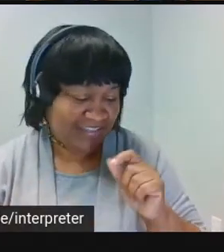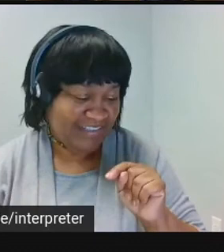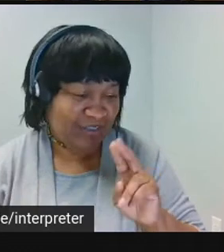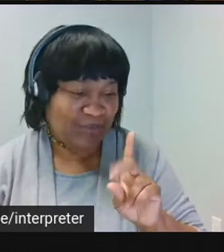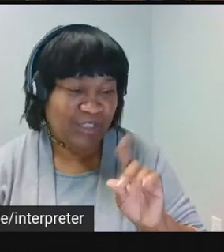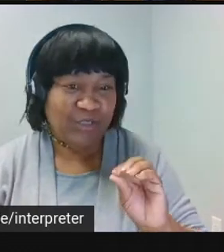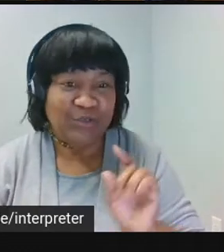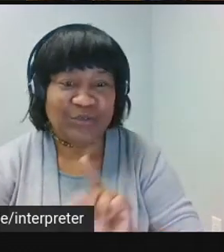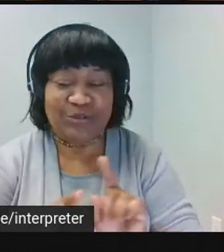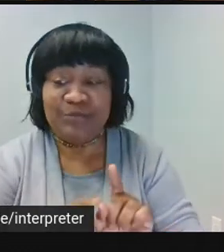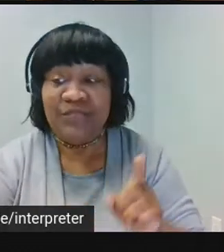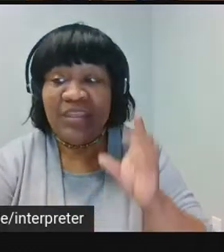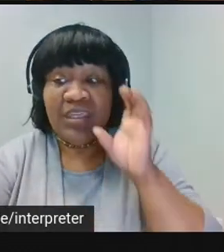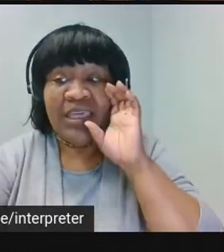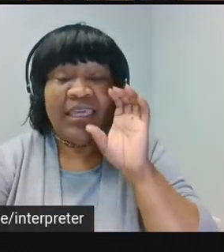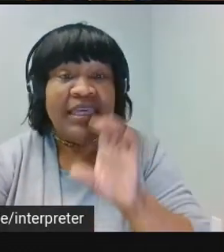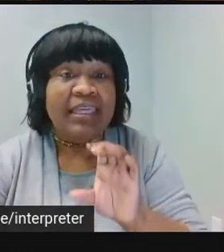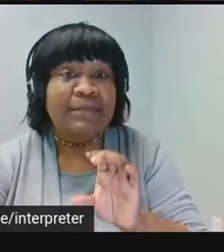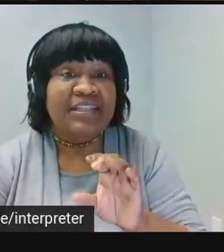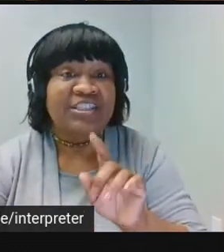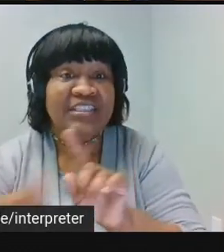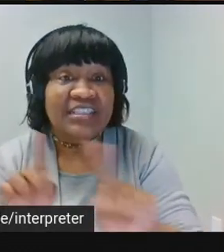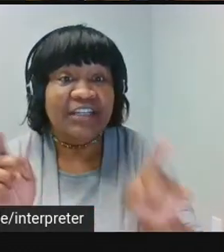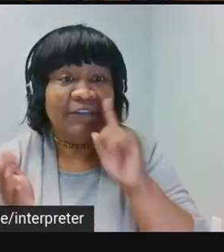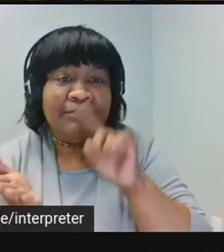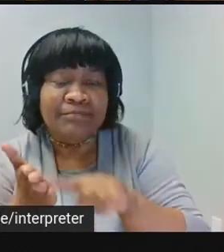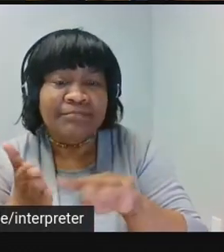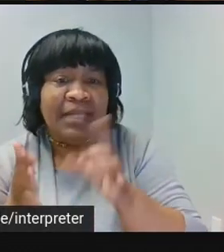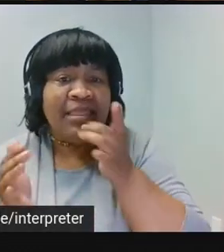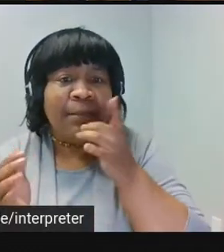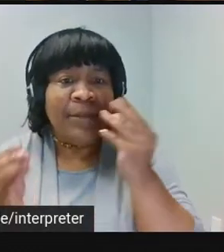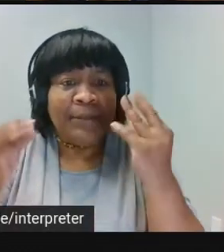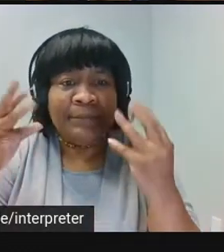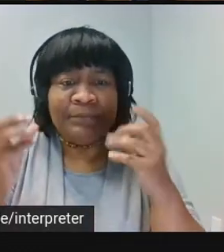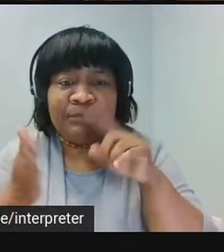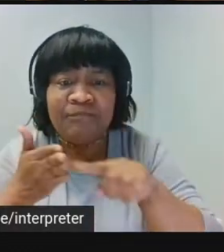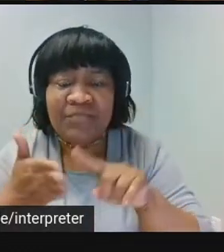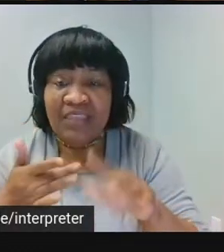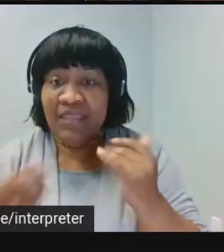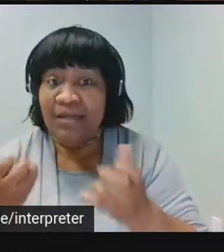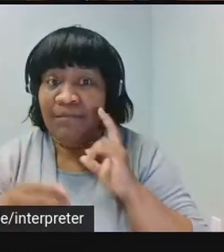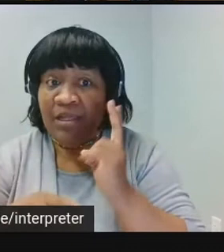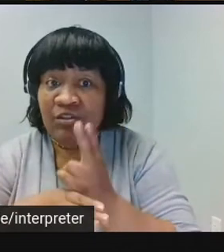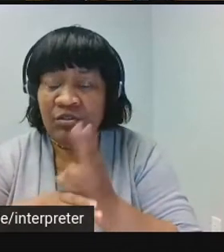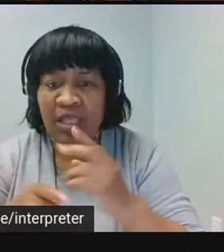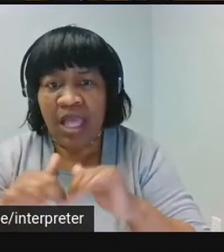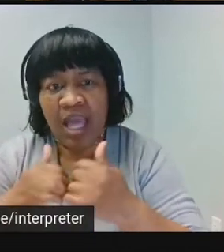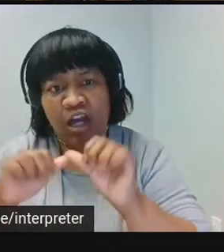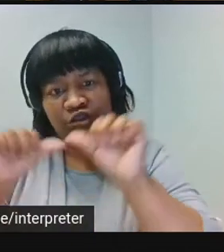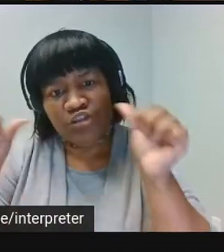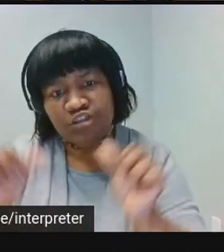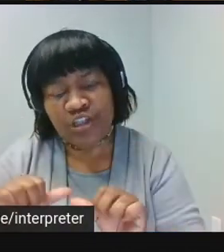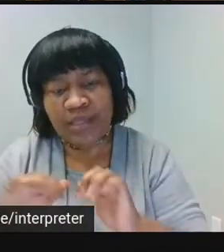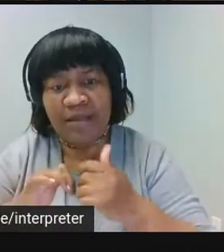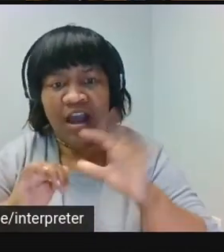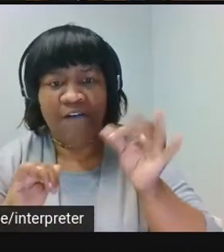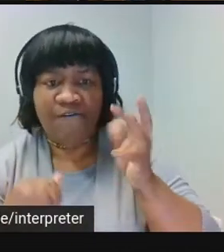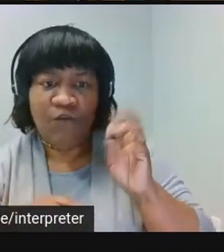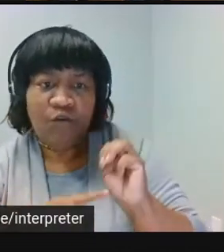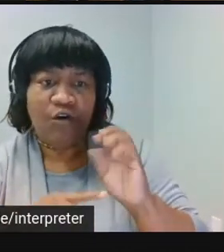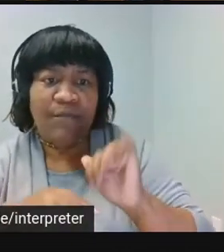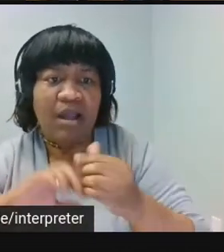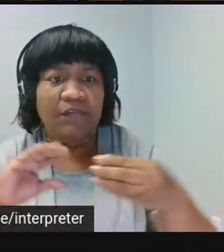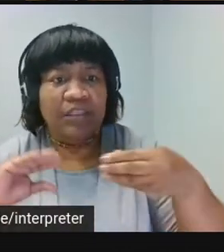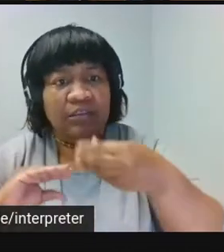Here's an image of different bulbs that I've been researching and looking into to think about orientation, shape, and form that these standalone